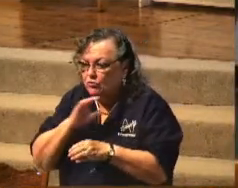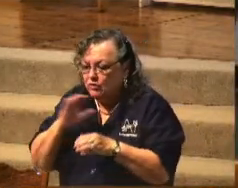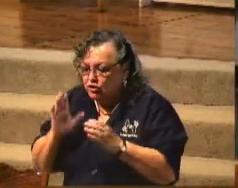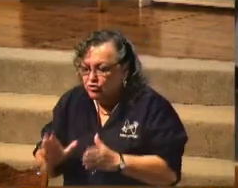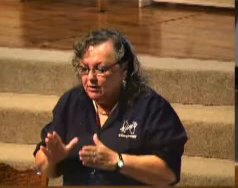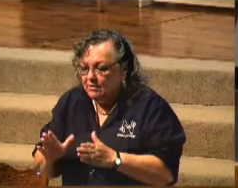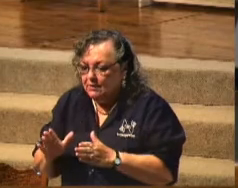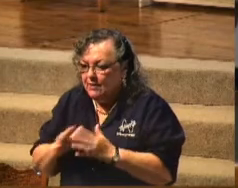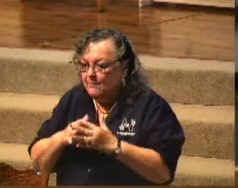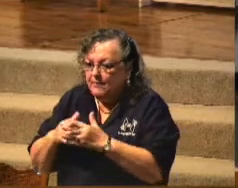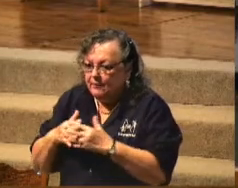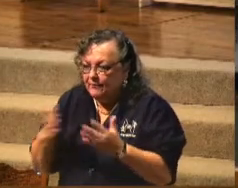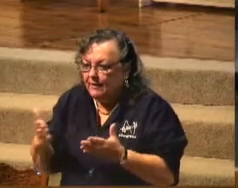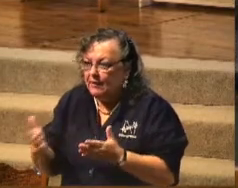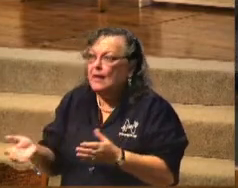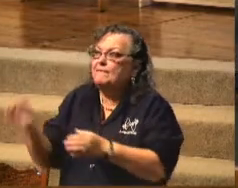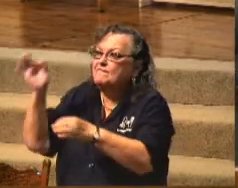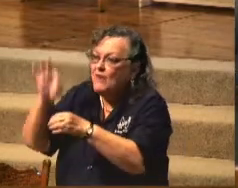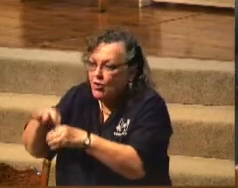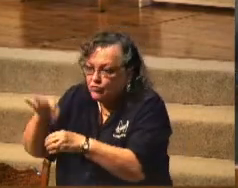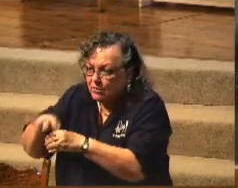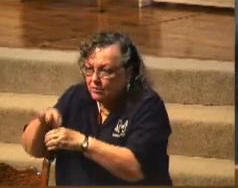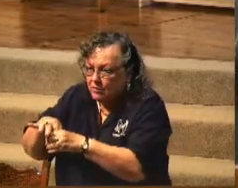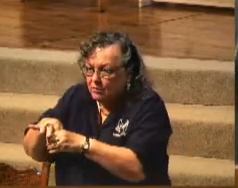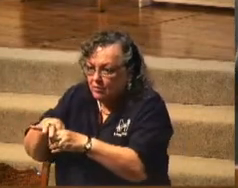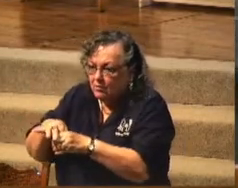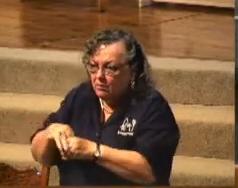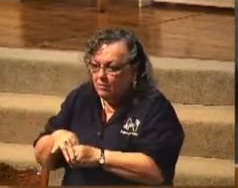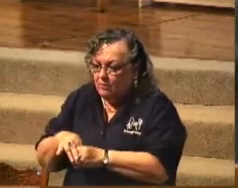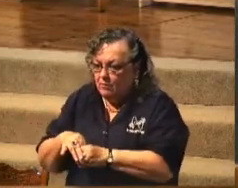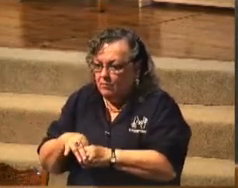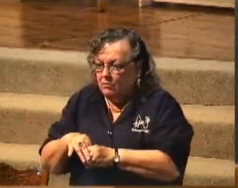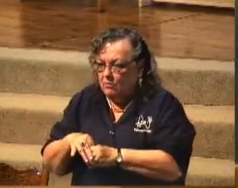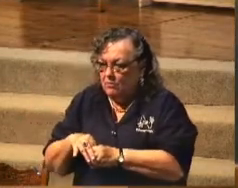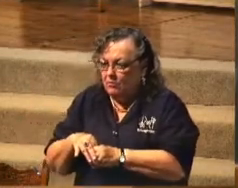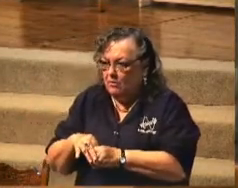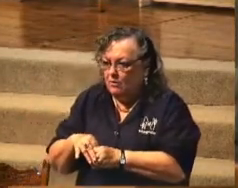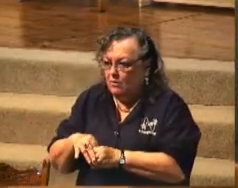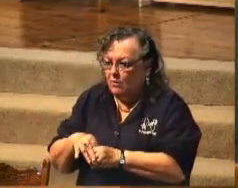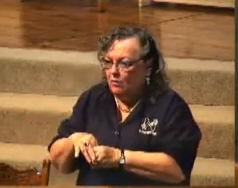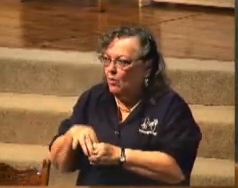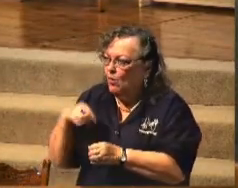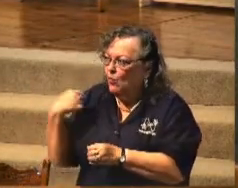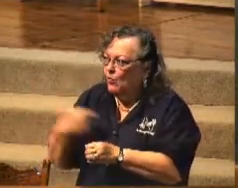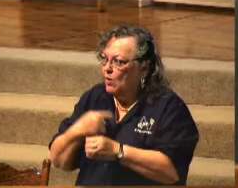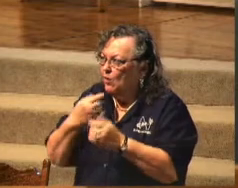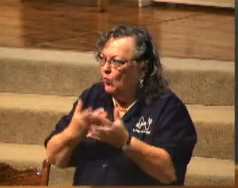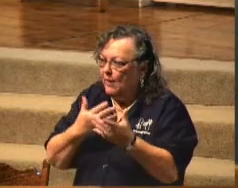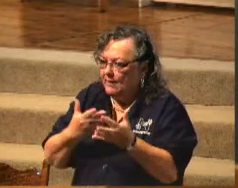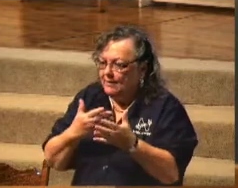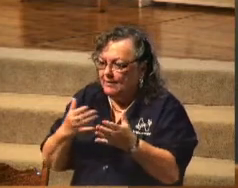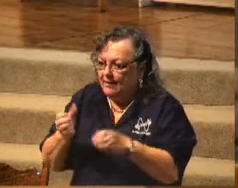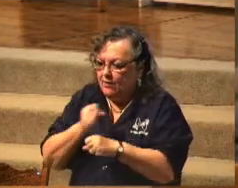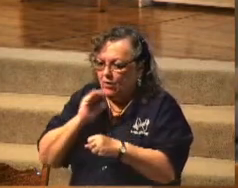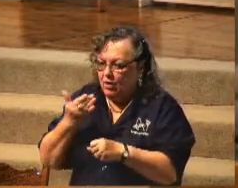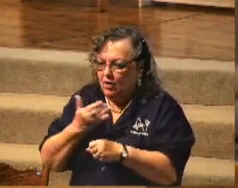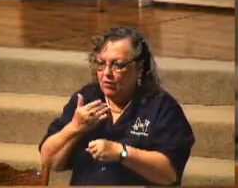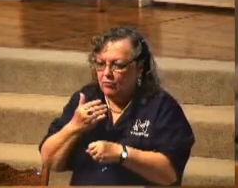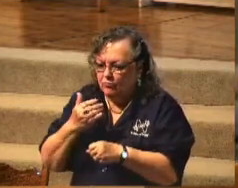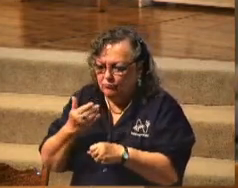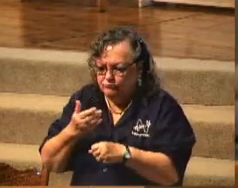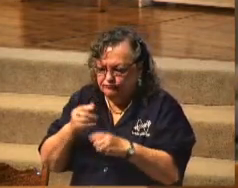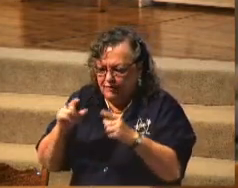thing and vote. We'd like to make that as, but we're still waiting on that and get our registration number and things,